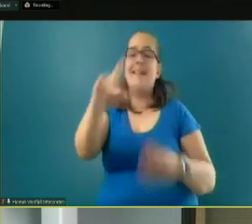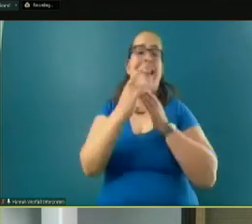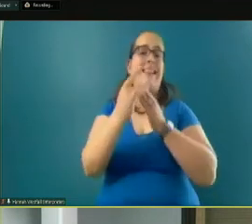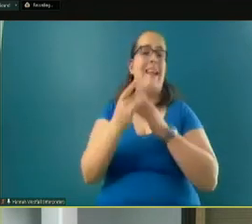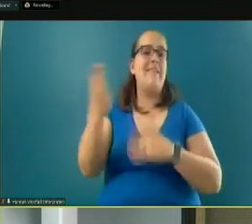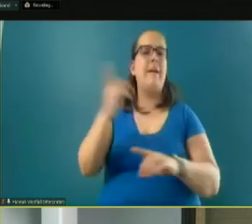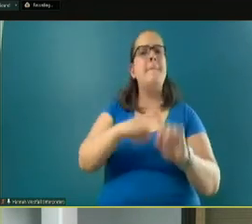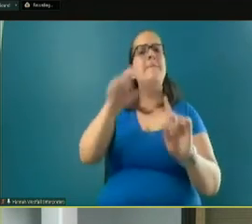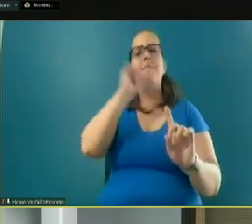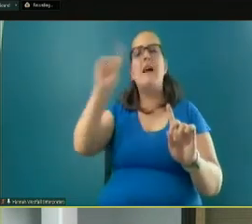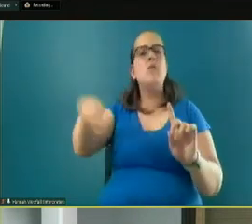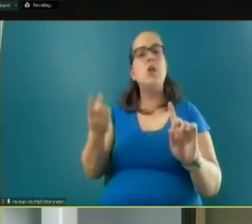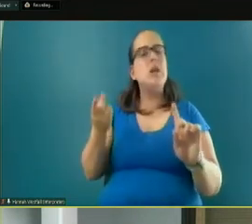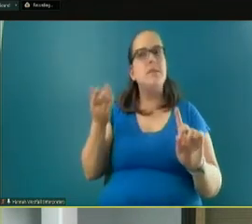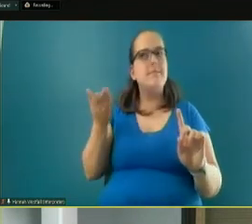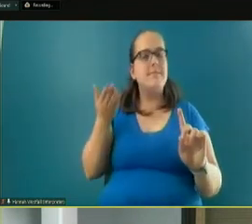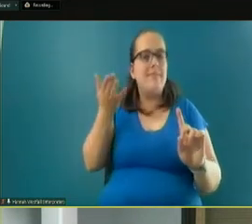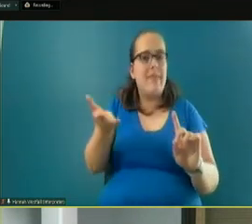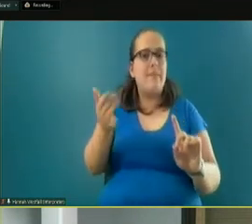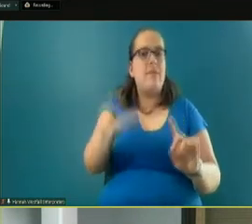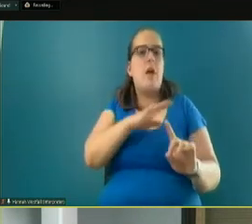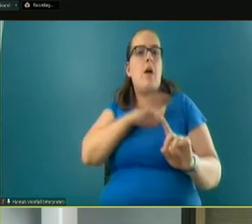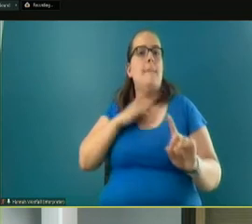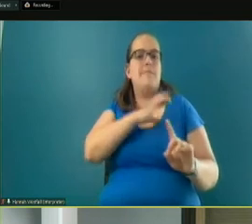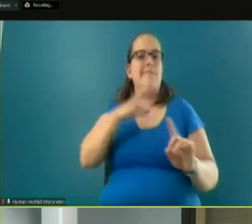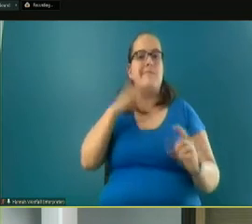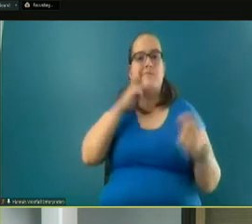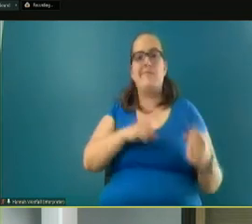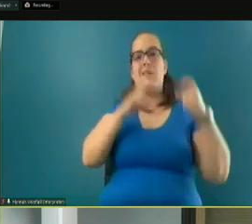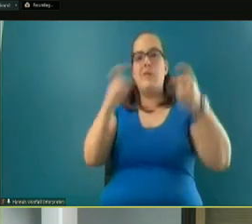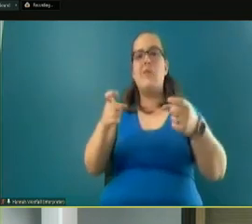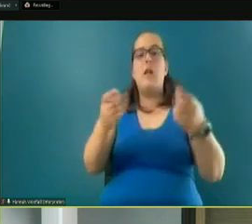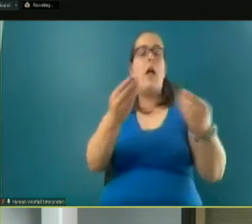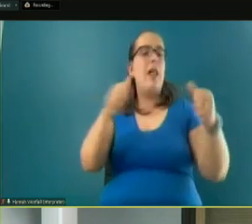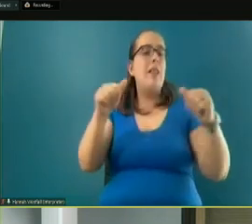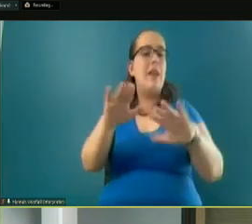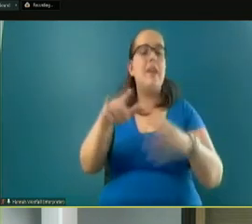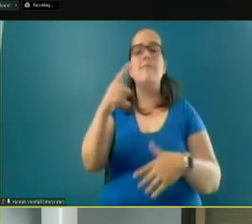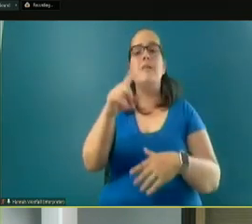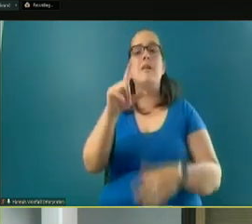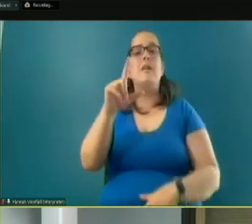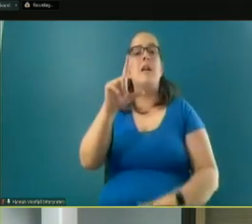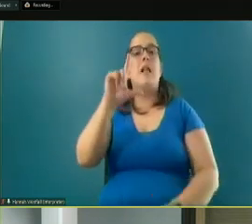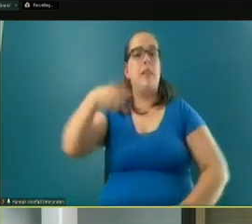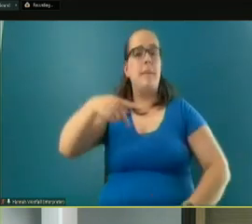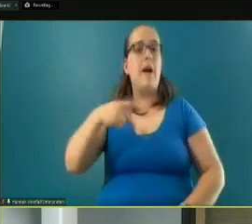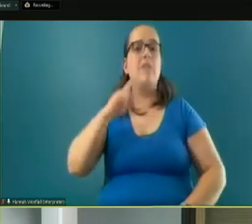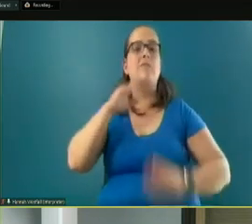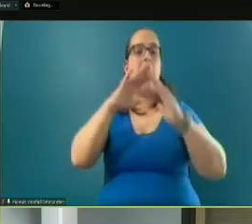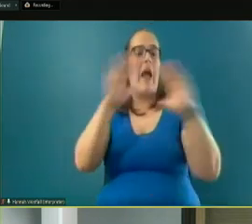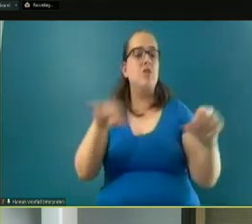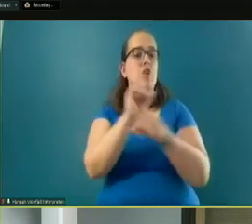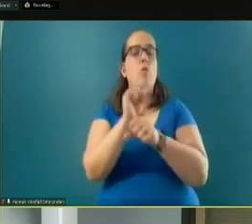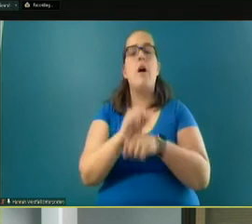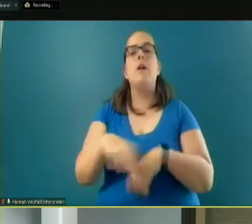But that's not just there. The Board of Commissioners has donated land in the city of Lapine to Housing Works and Neighbor Impact, Habitat,